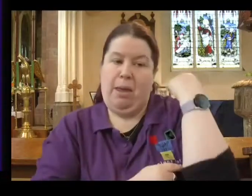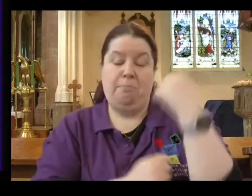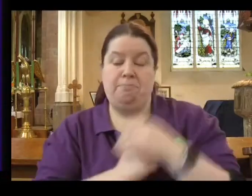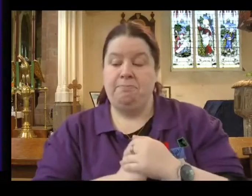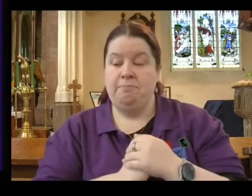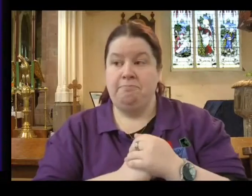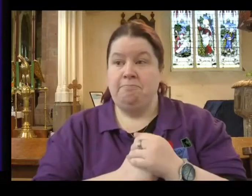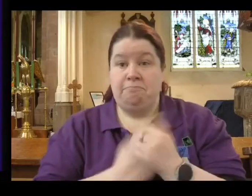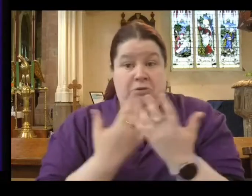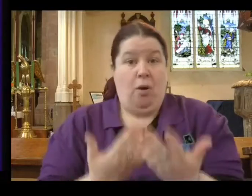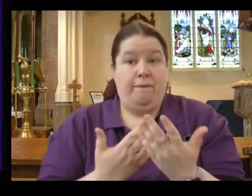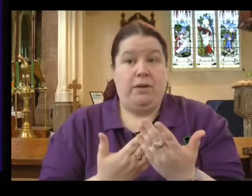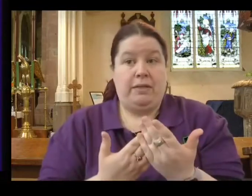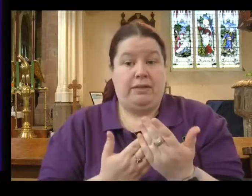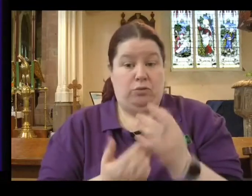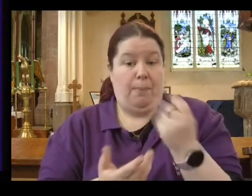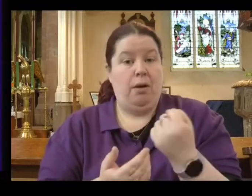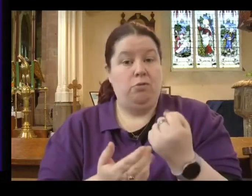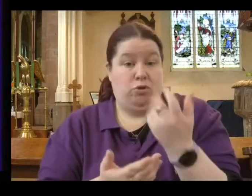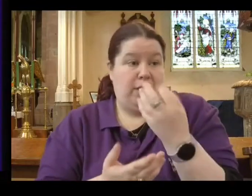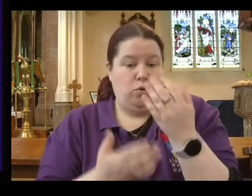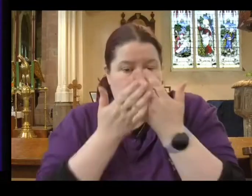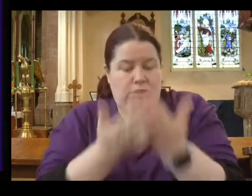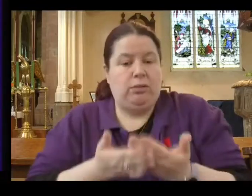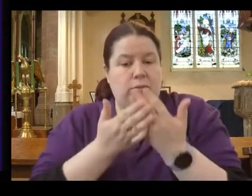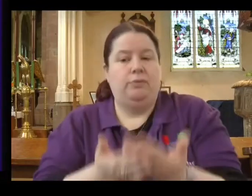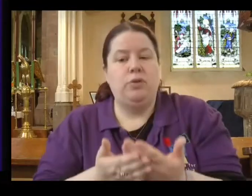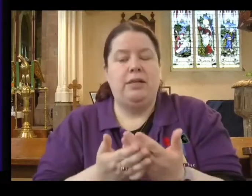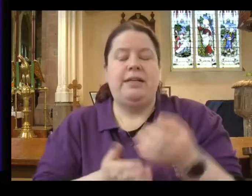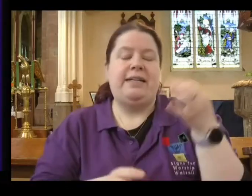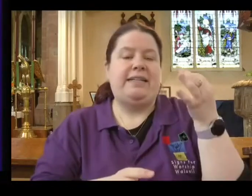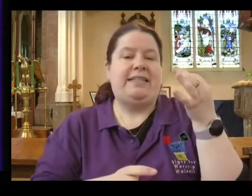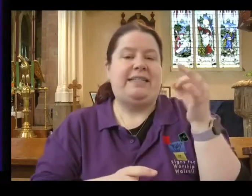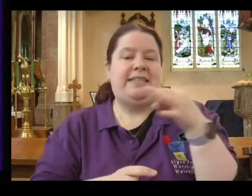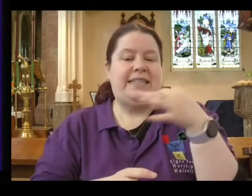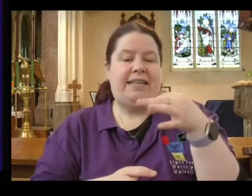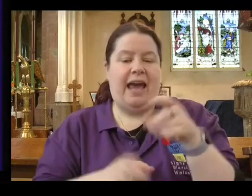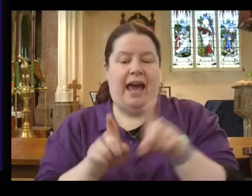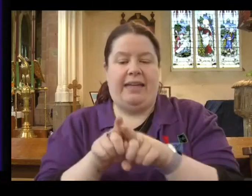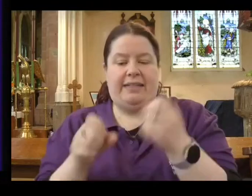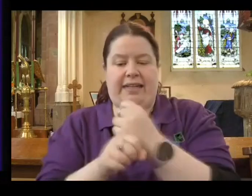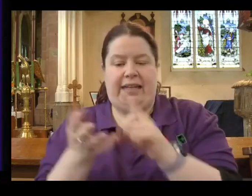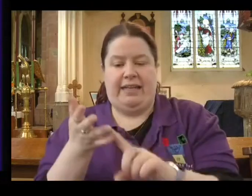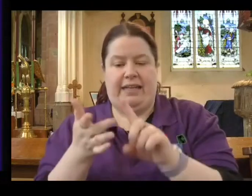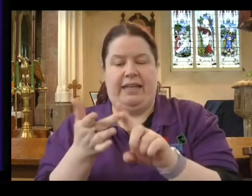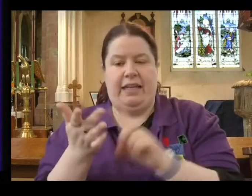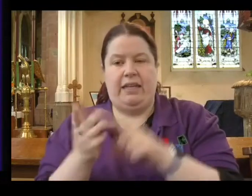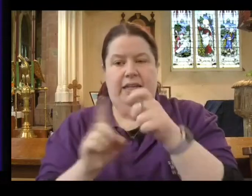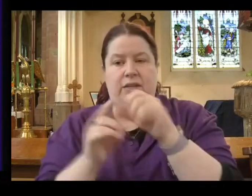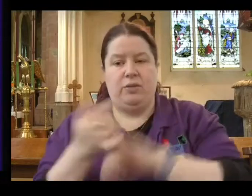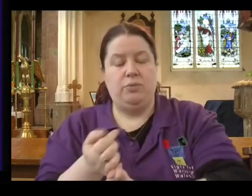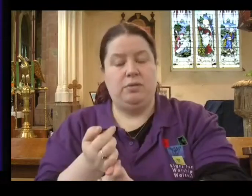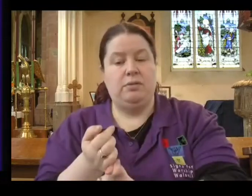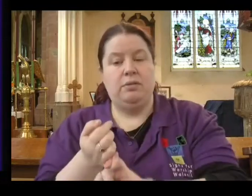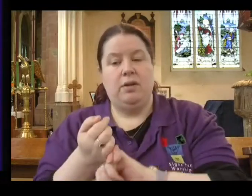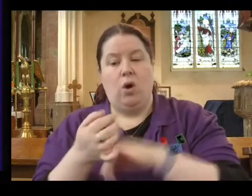get a city and guilds qualification in leather horse saddles here in Warsaw. Warsaw